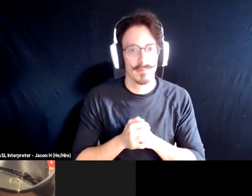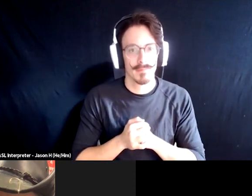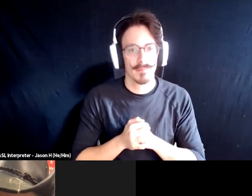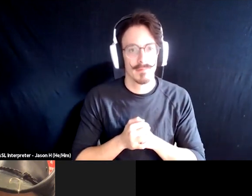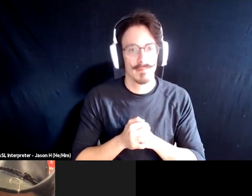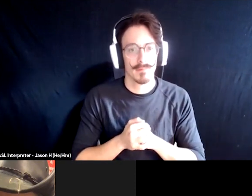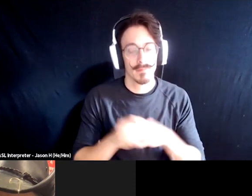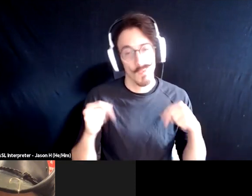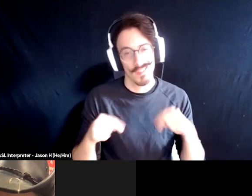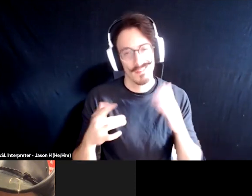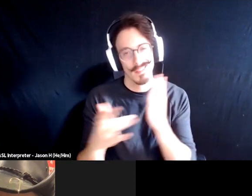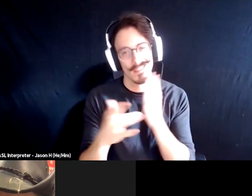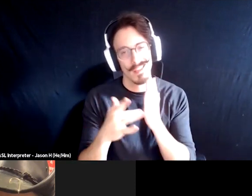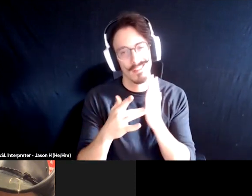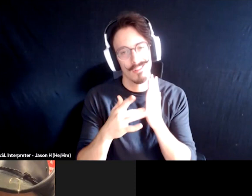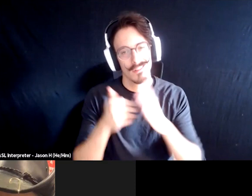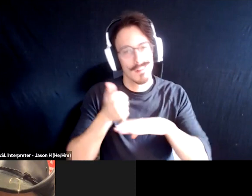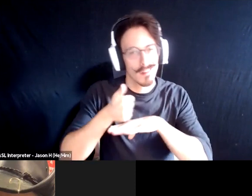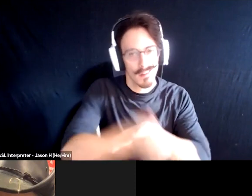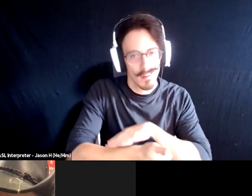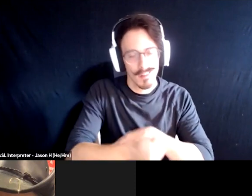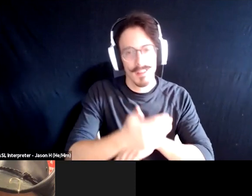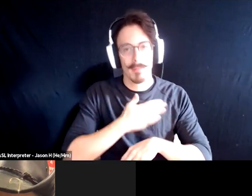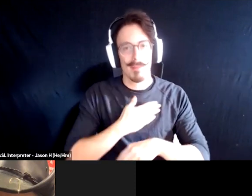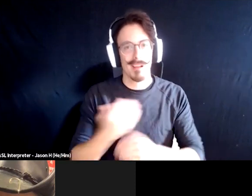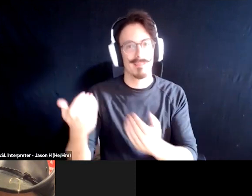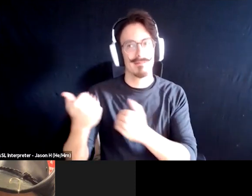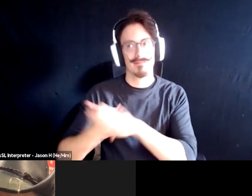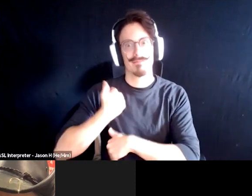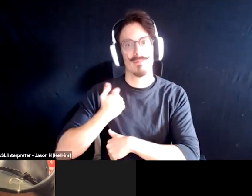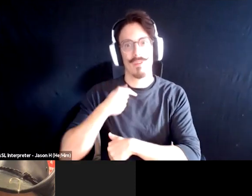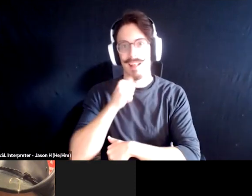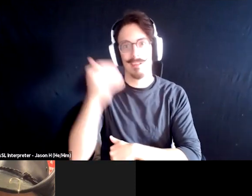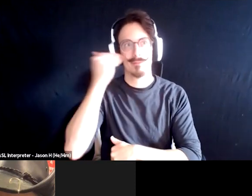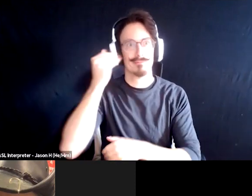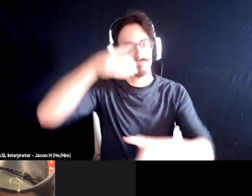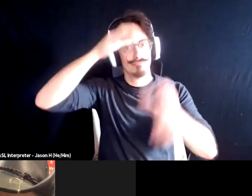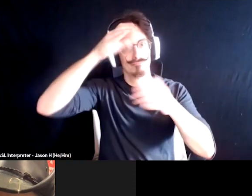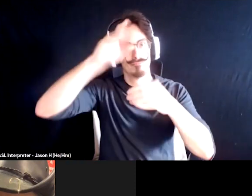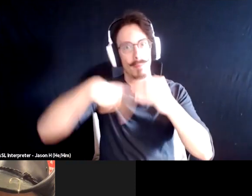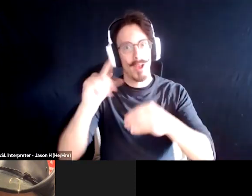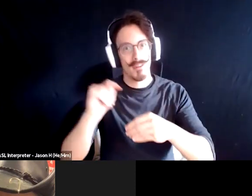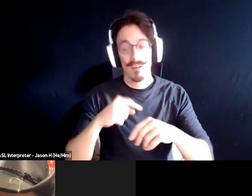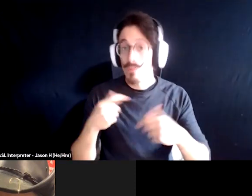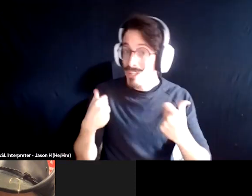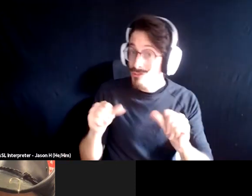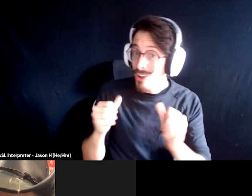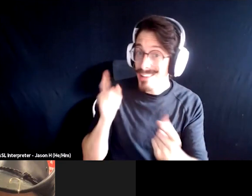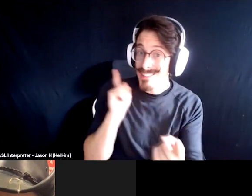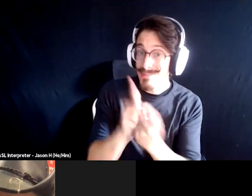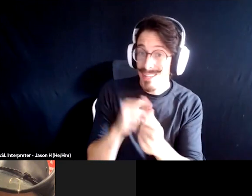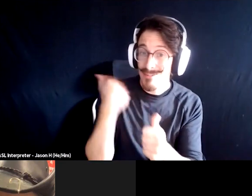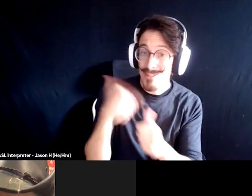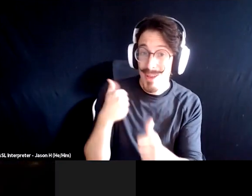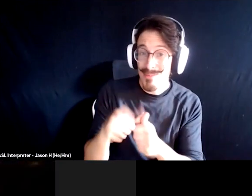Well, this is technology's fault and my fault for not knowing anything about this stuff. No, no. We tried to meet, remember, but